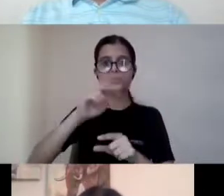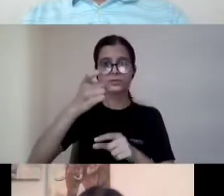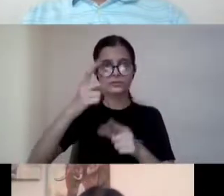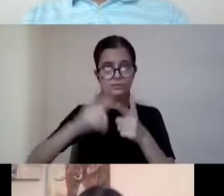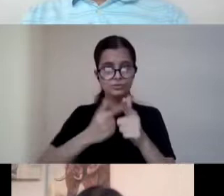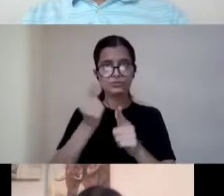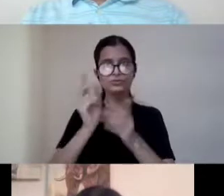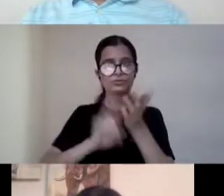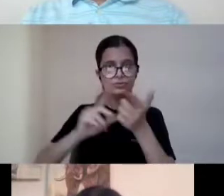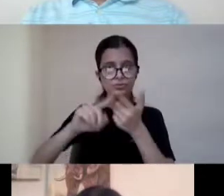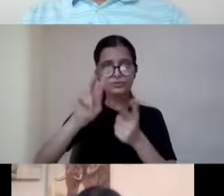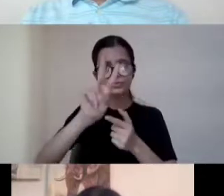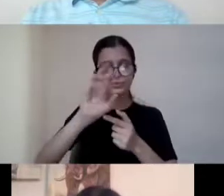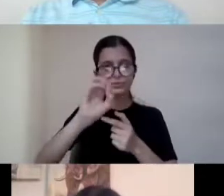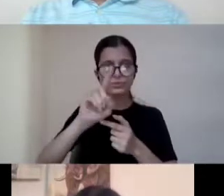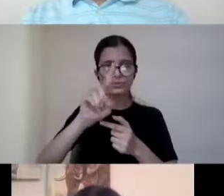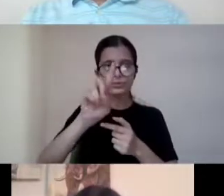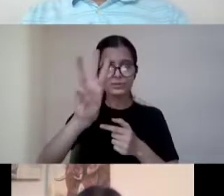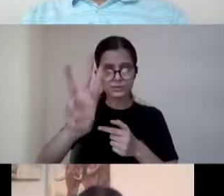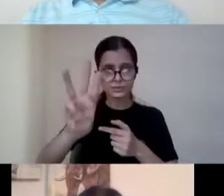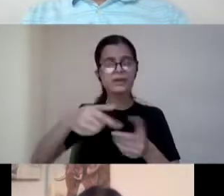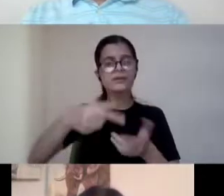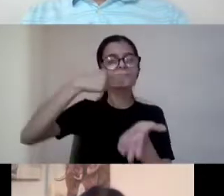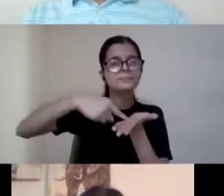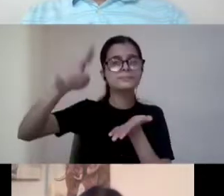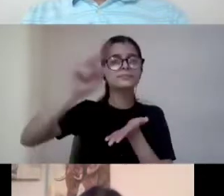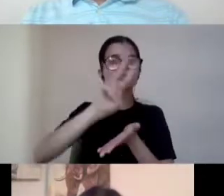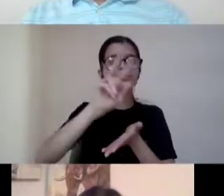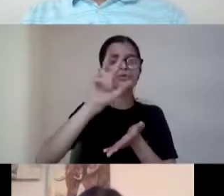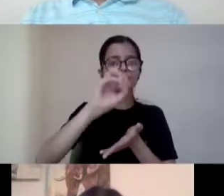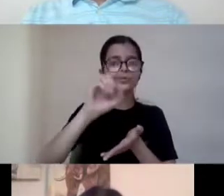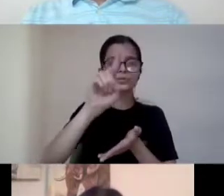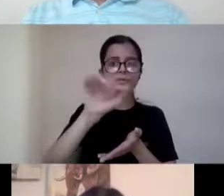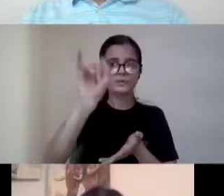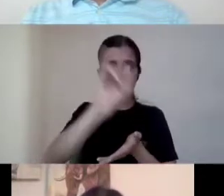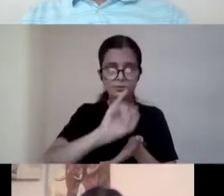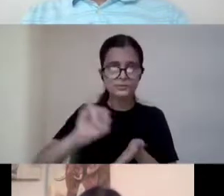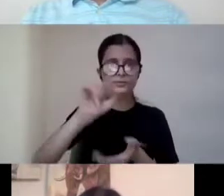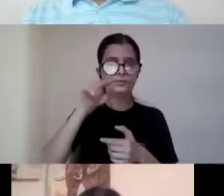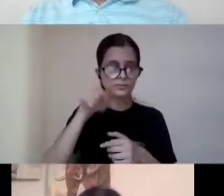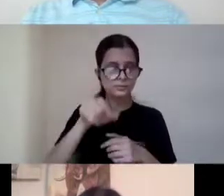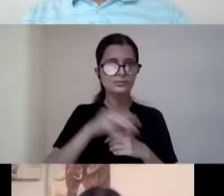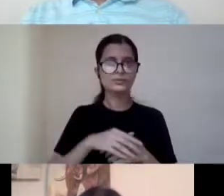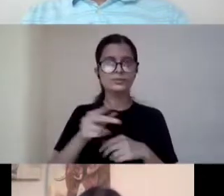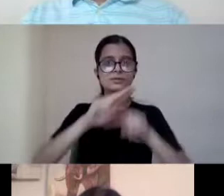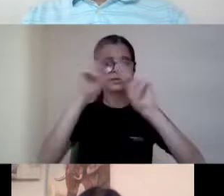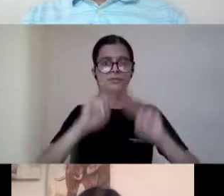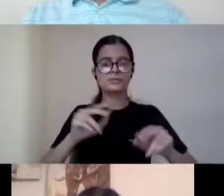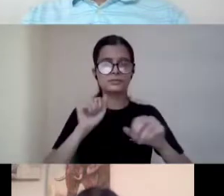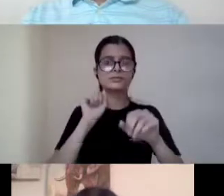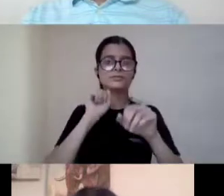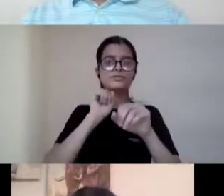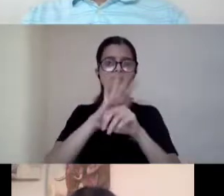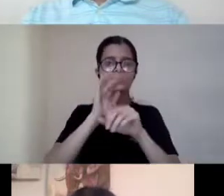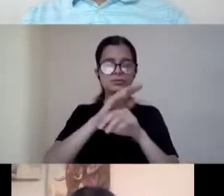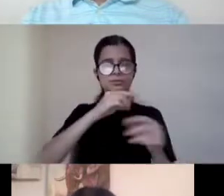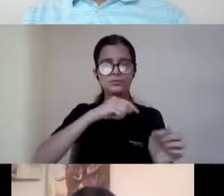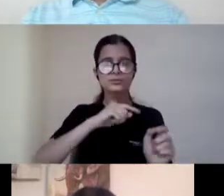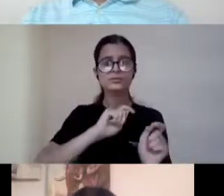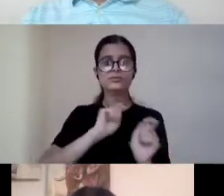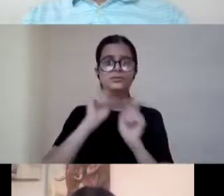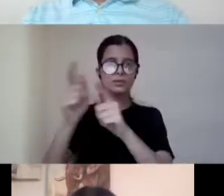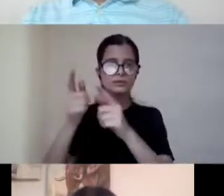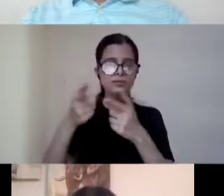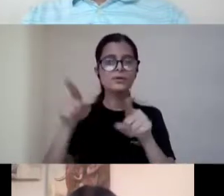force on 30th September 2016 makes the production and international transfer of specially adapted books for